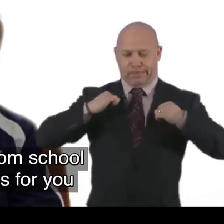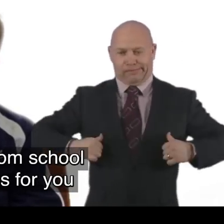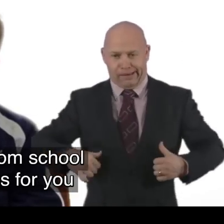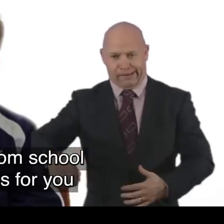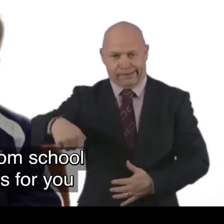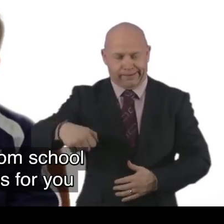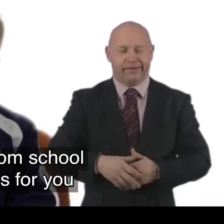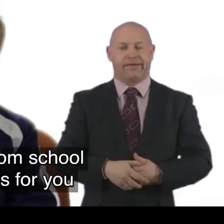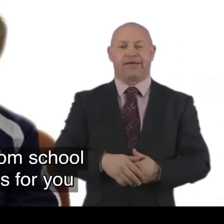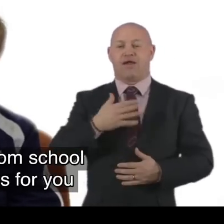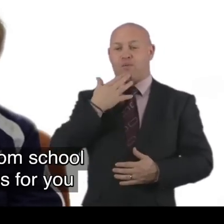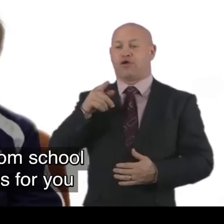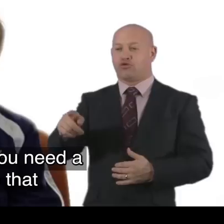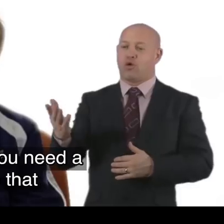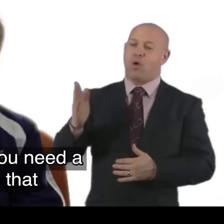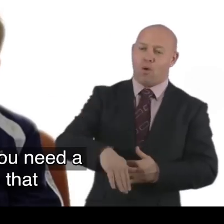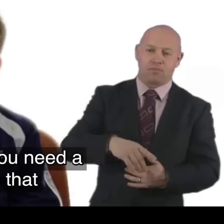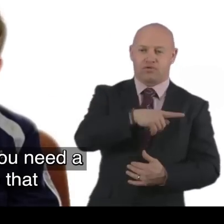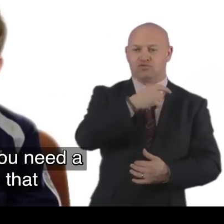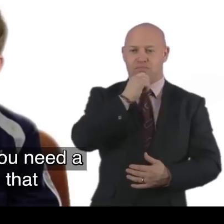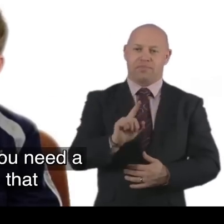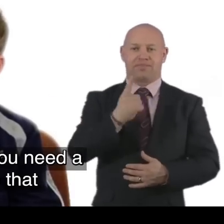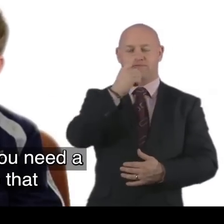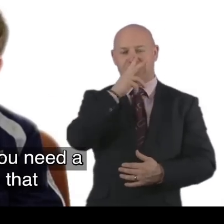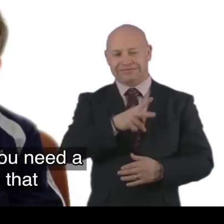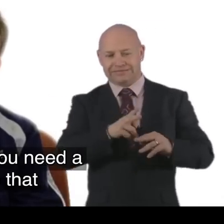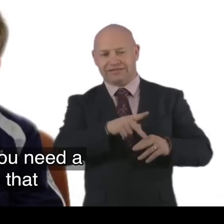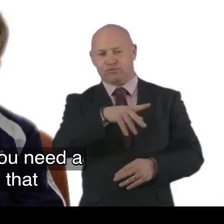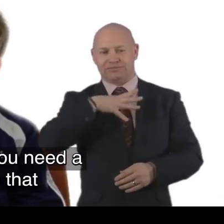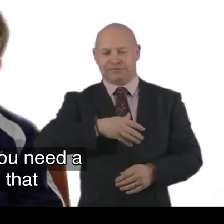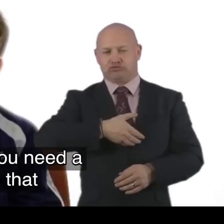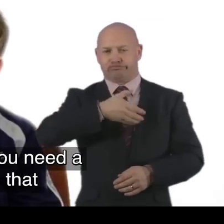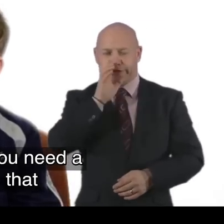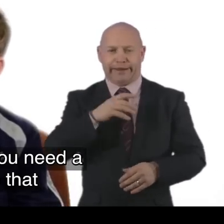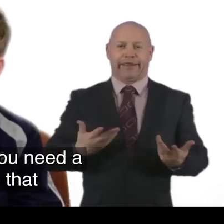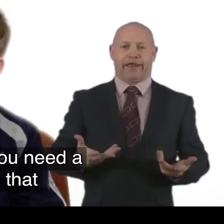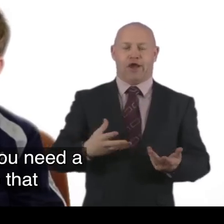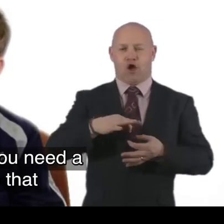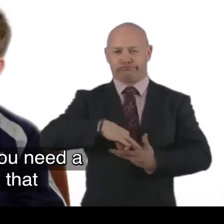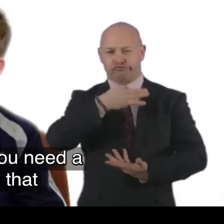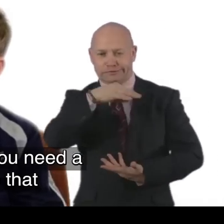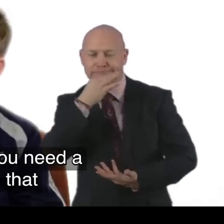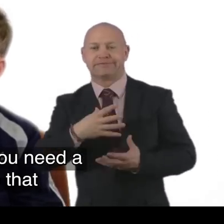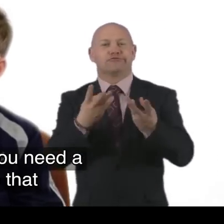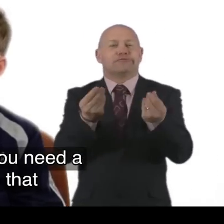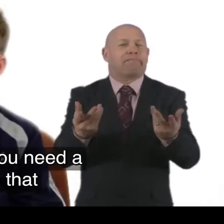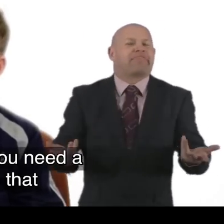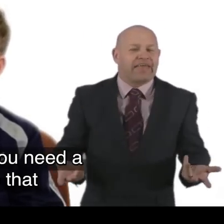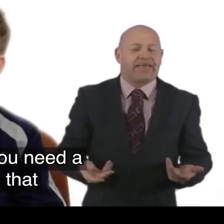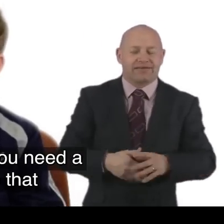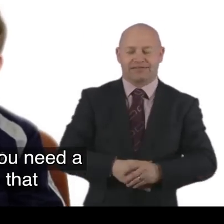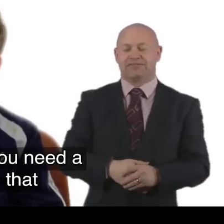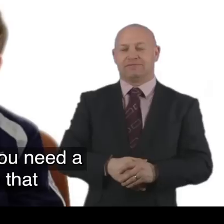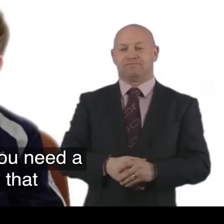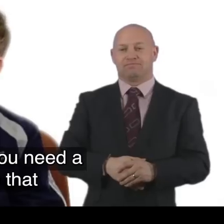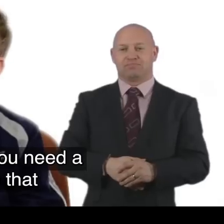Carry your school bags for you. And when you get in. She'll be. first to see. If you need a. A drink. Or. A packet of